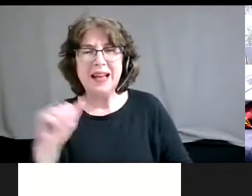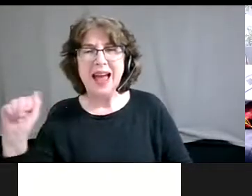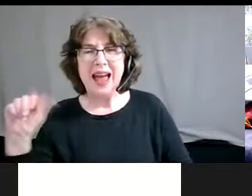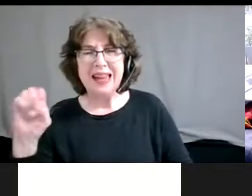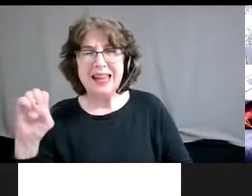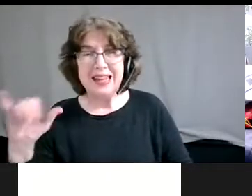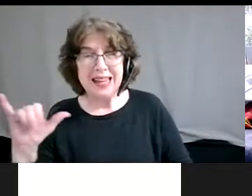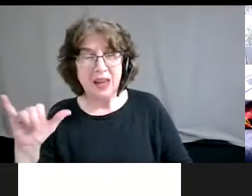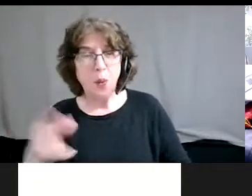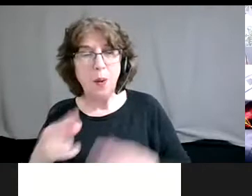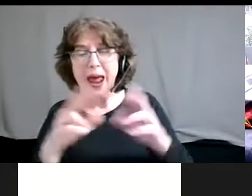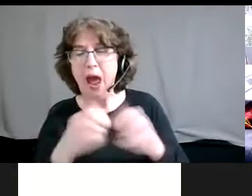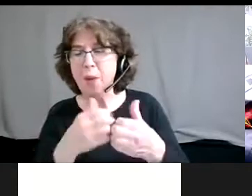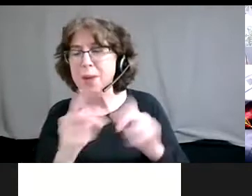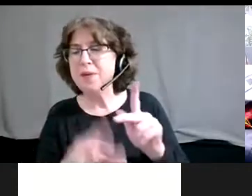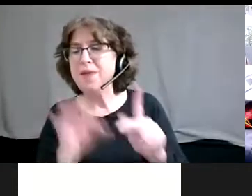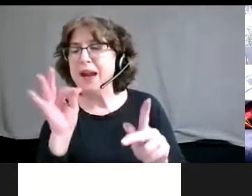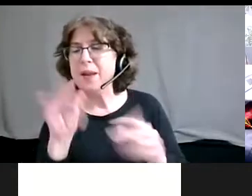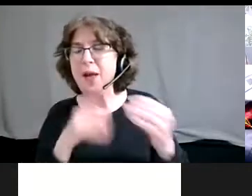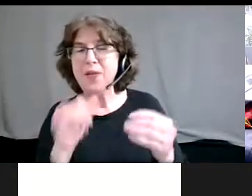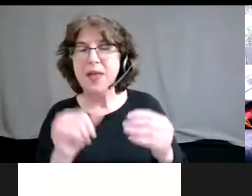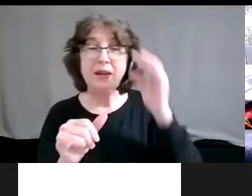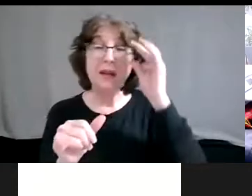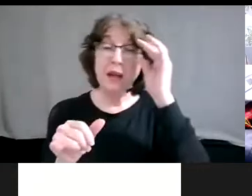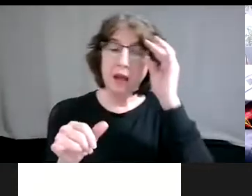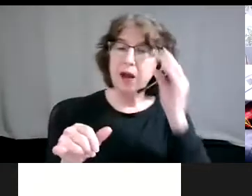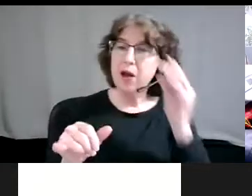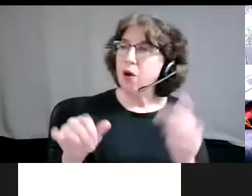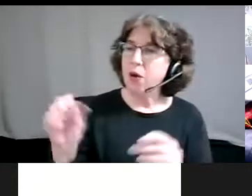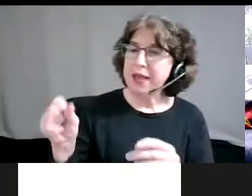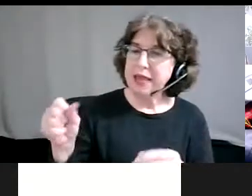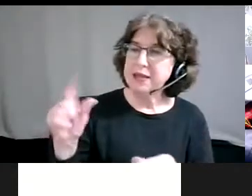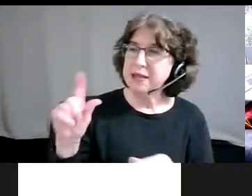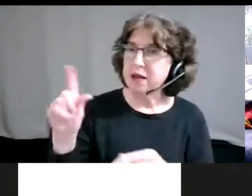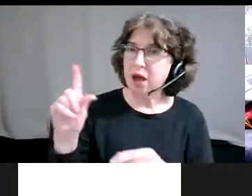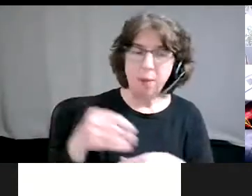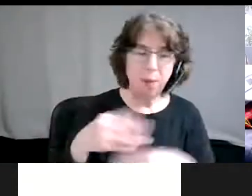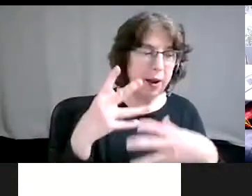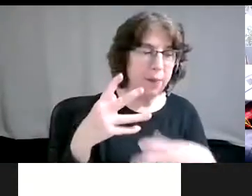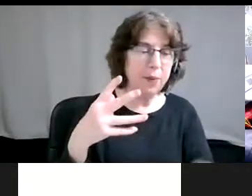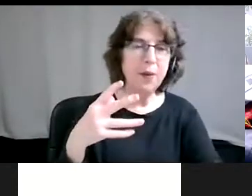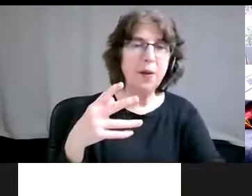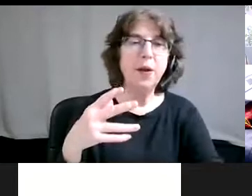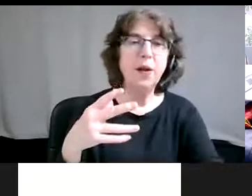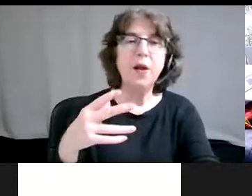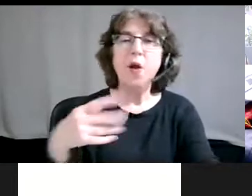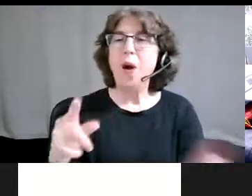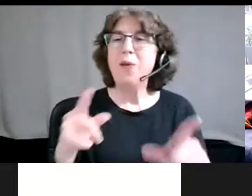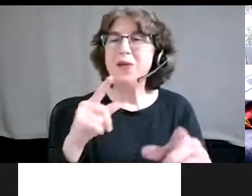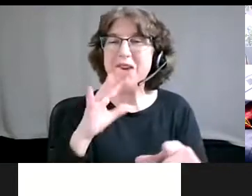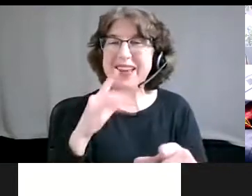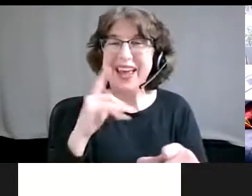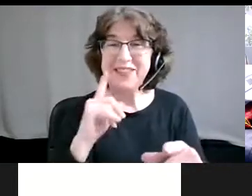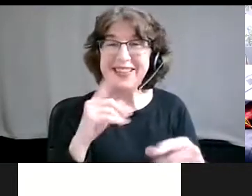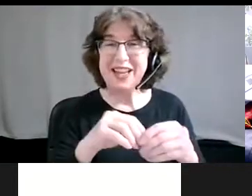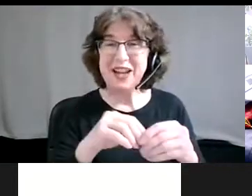more about that? Yeah, I can pull it up because I have it. I can pull it up while we're talking because I have it in